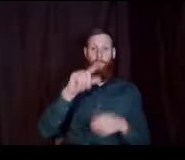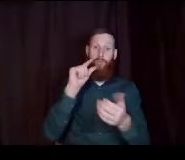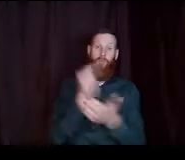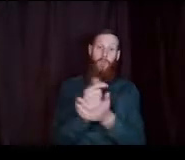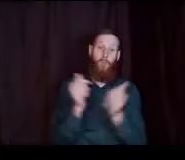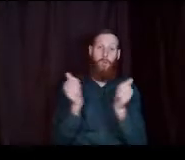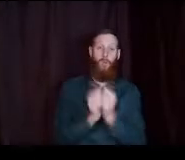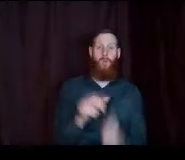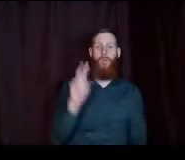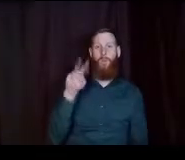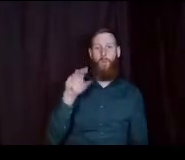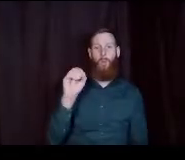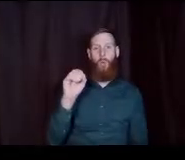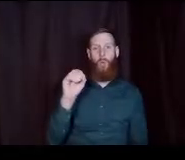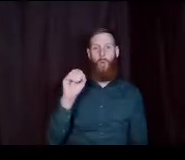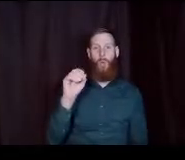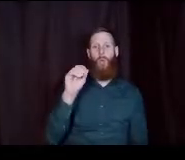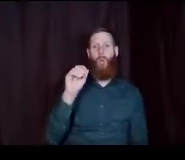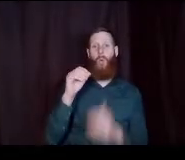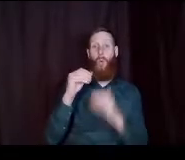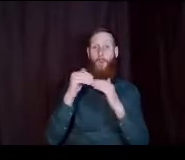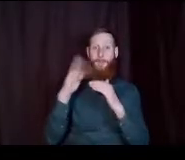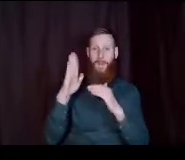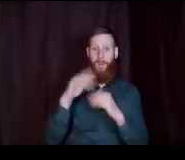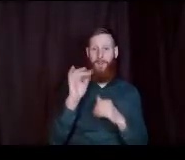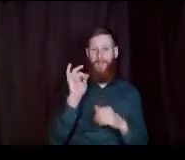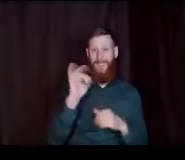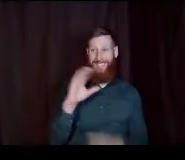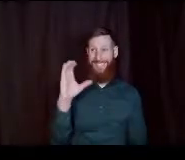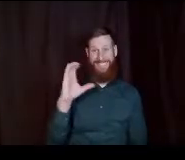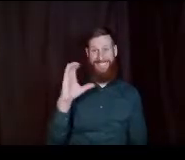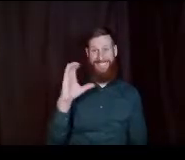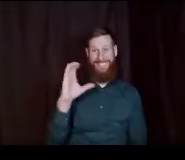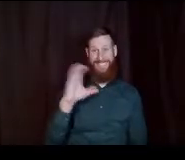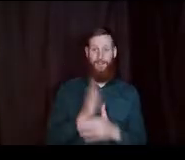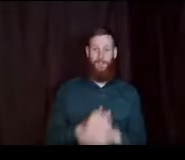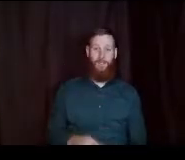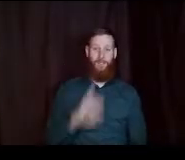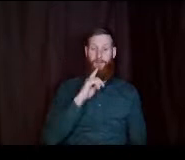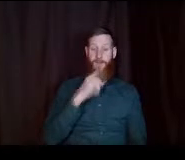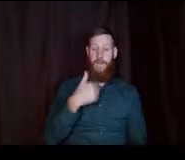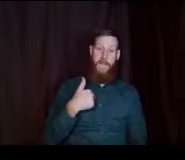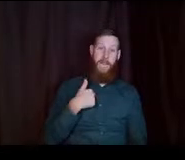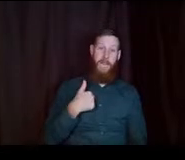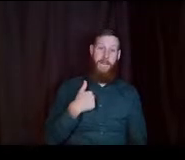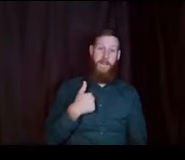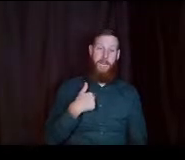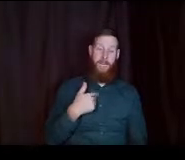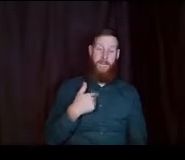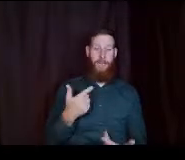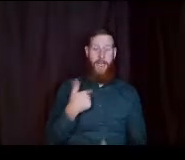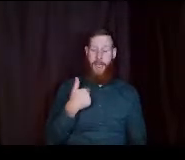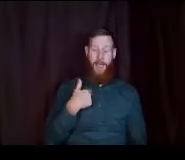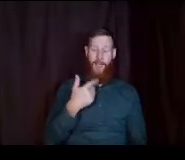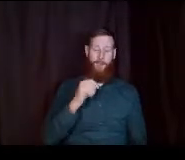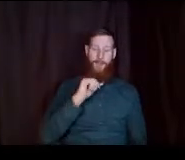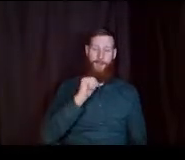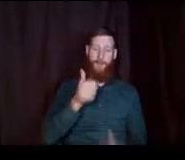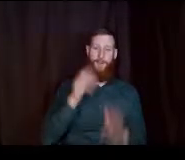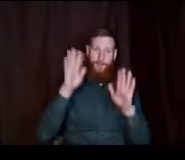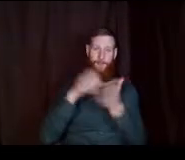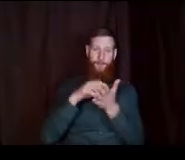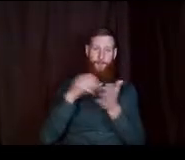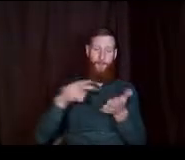that is a c average and as a poster child of a 90s slacker if i can do it you can do it too don't worry